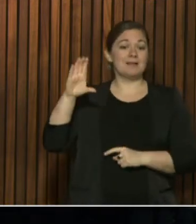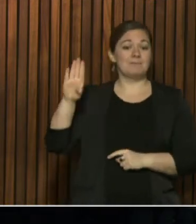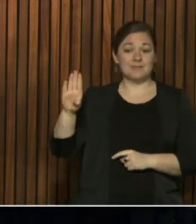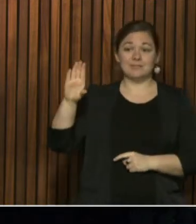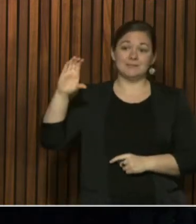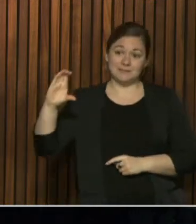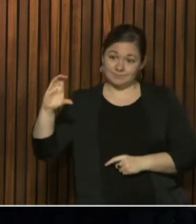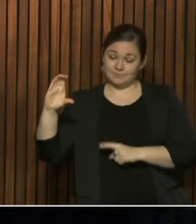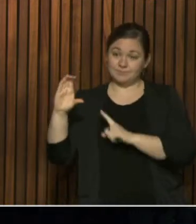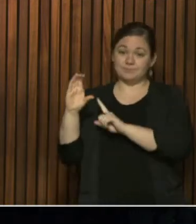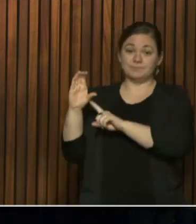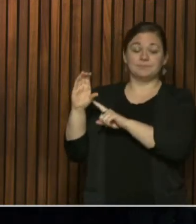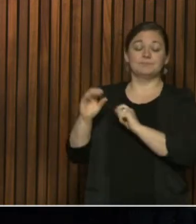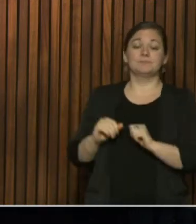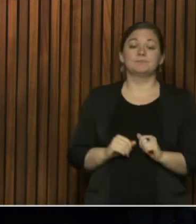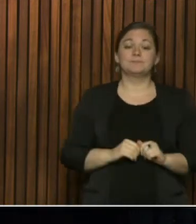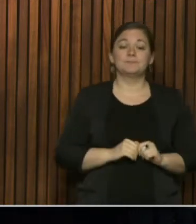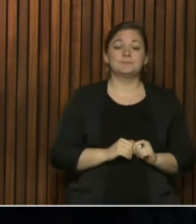ahead.